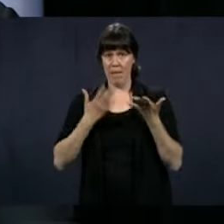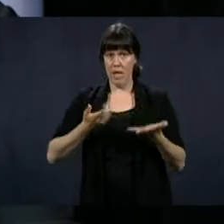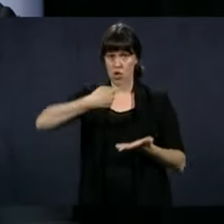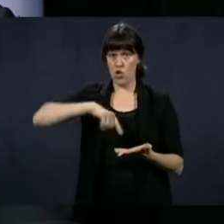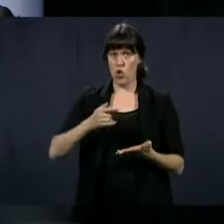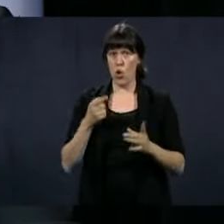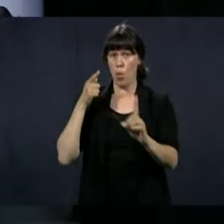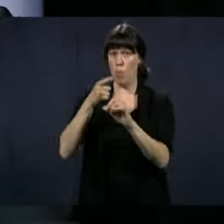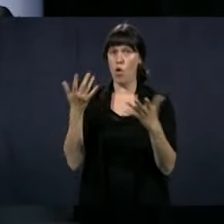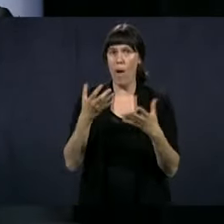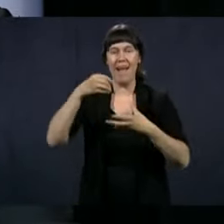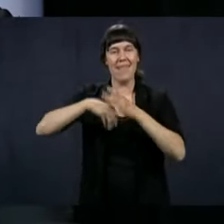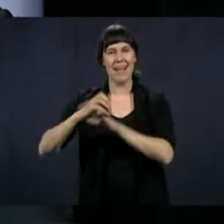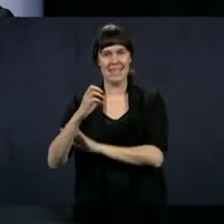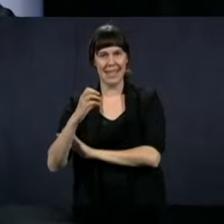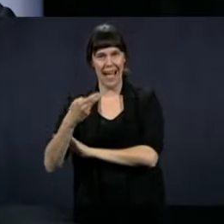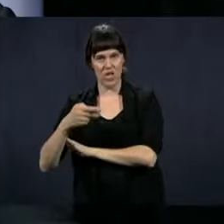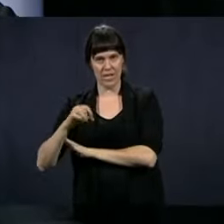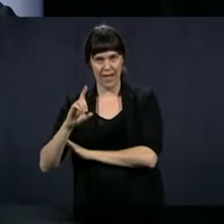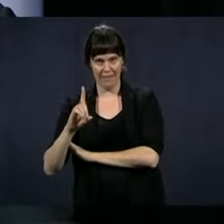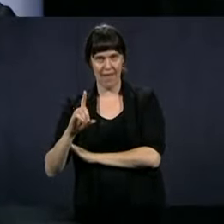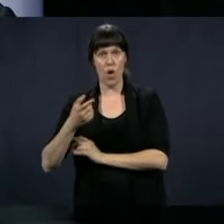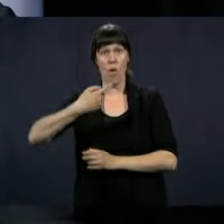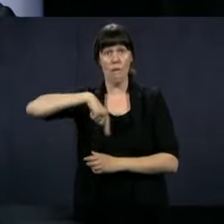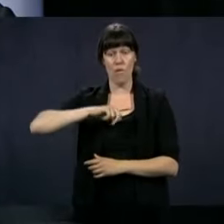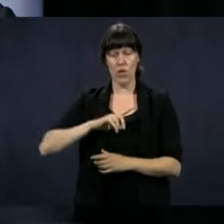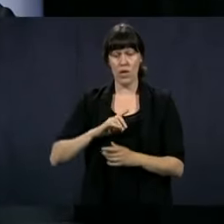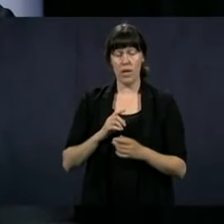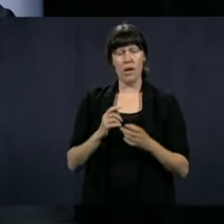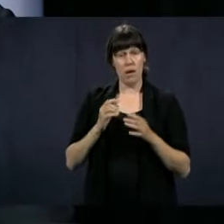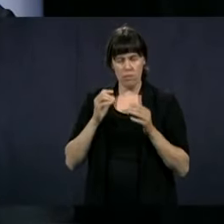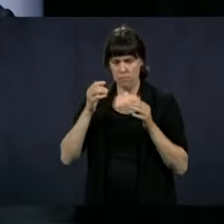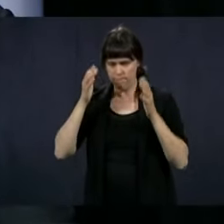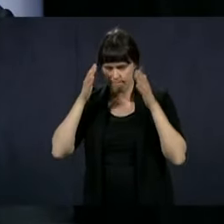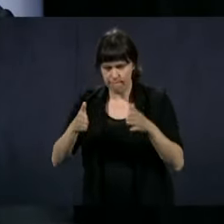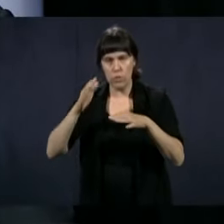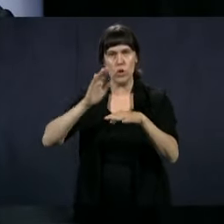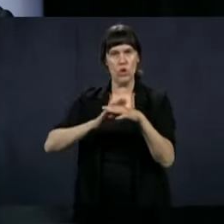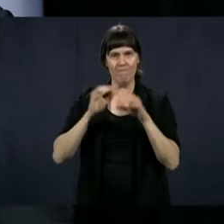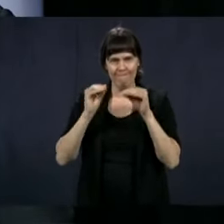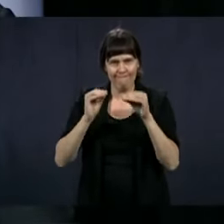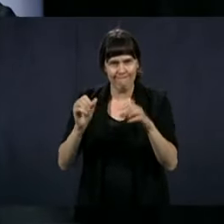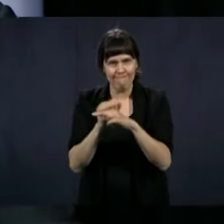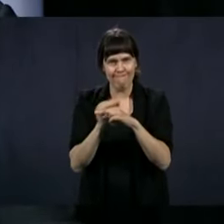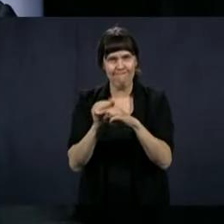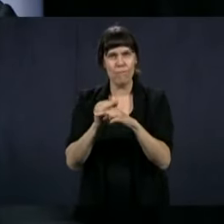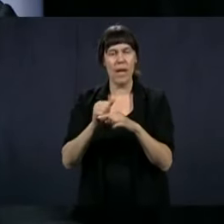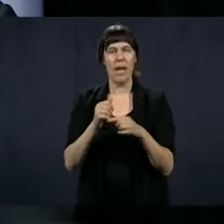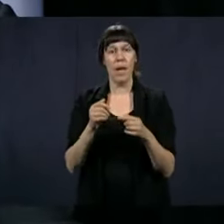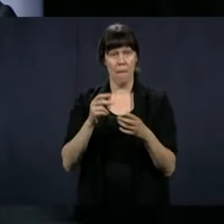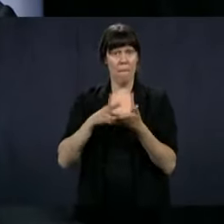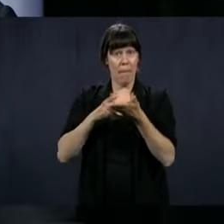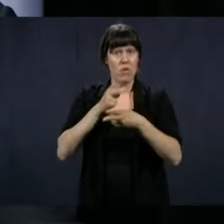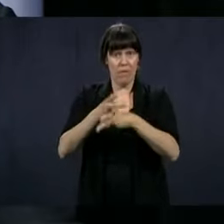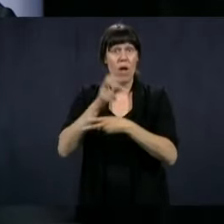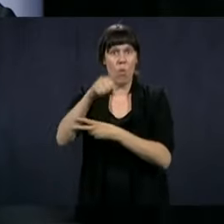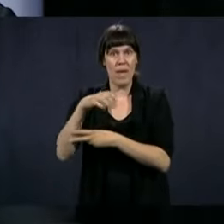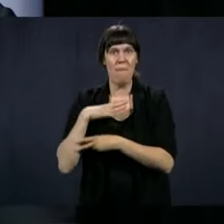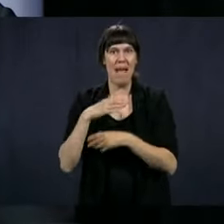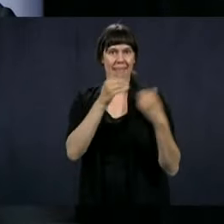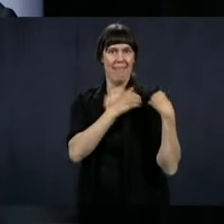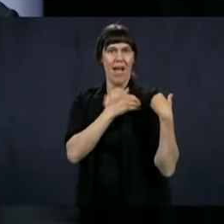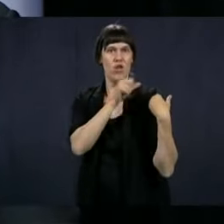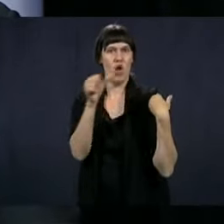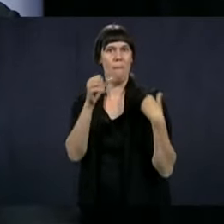CHSLDs. So we're going to concentrate on training to become an orderly working